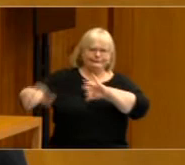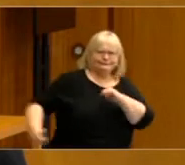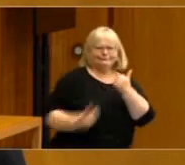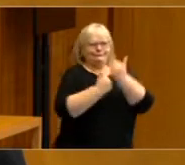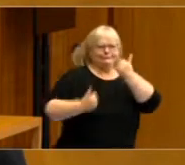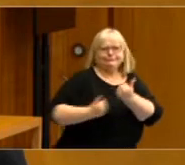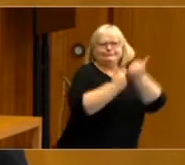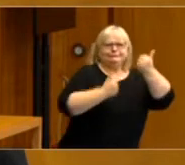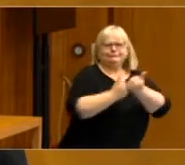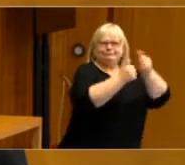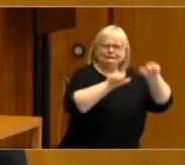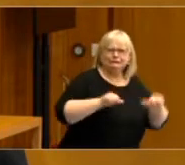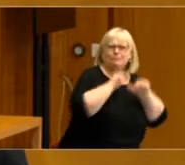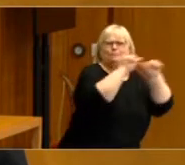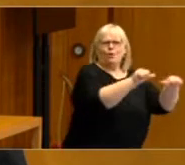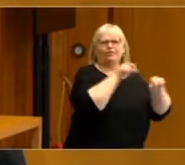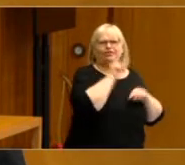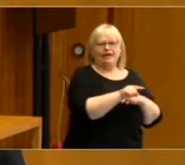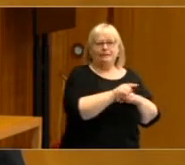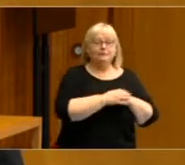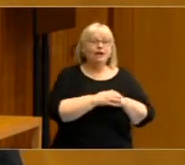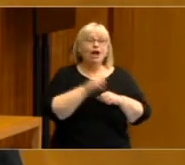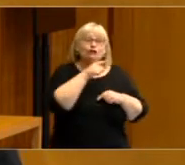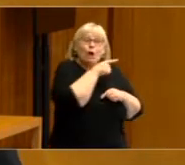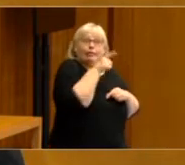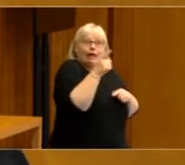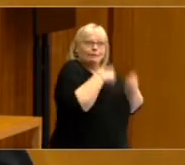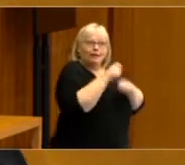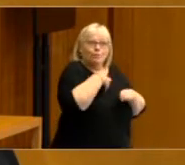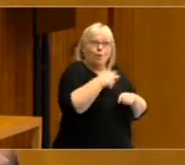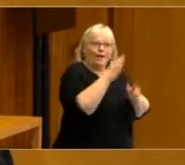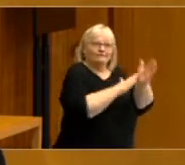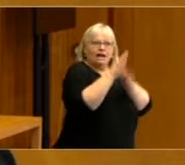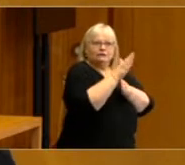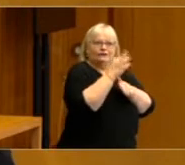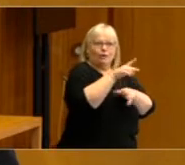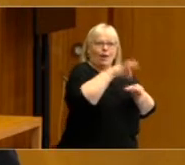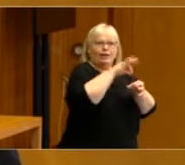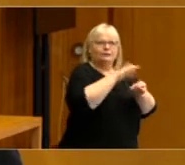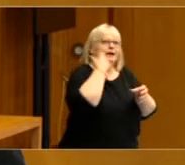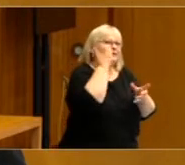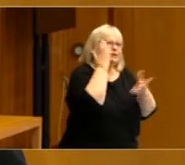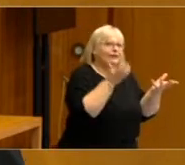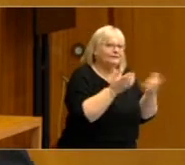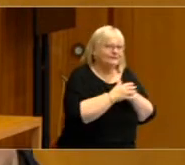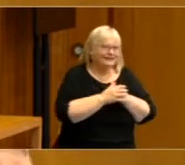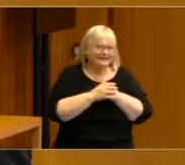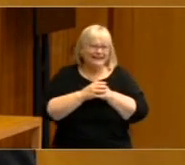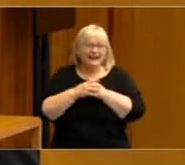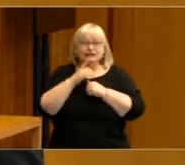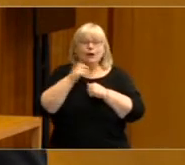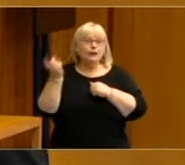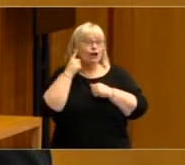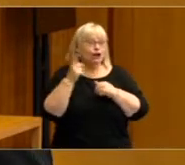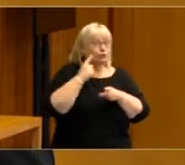for incumbents gives them an electoral advantage. So speculation that we hear about an early